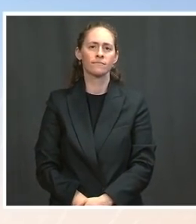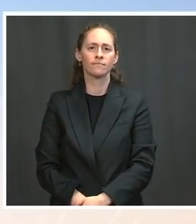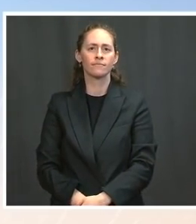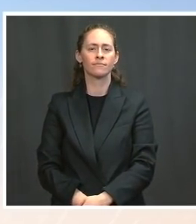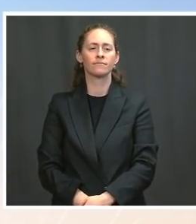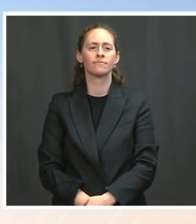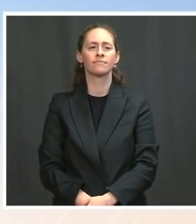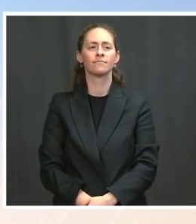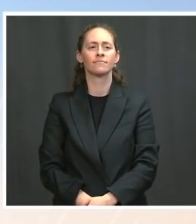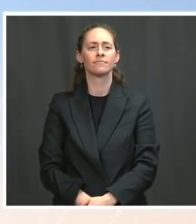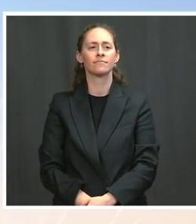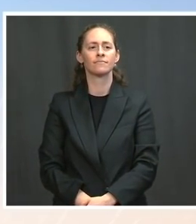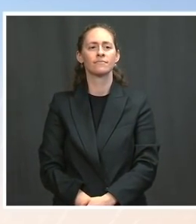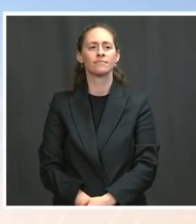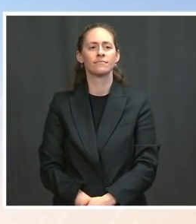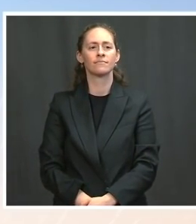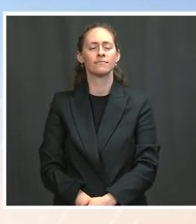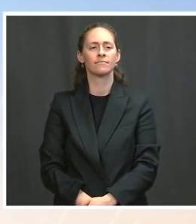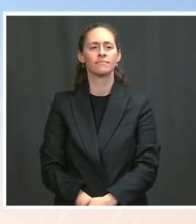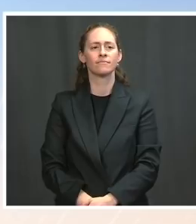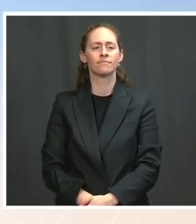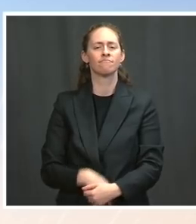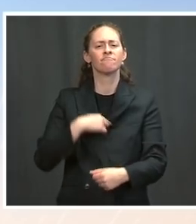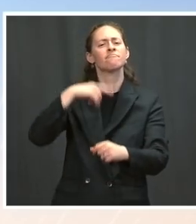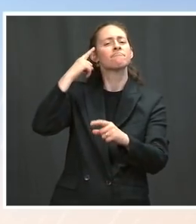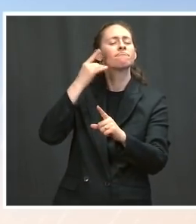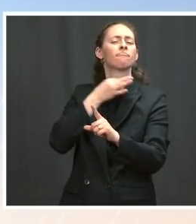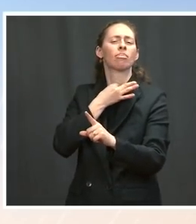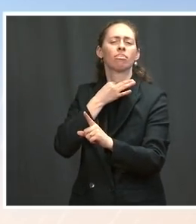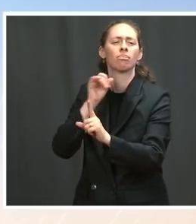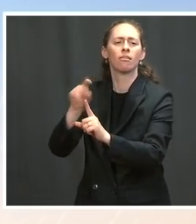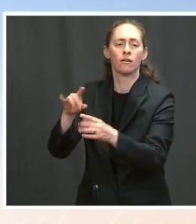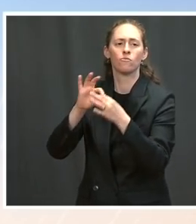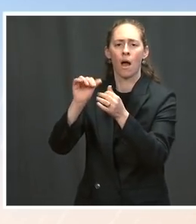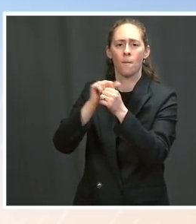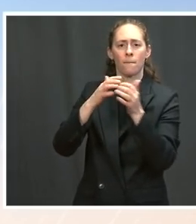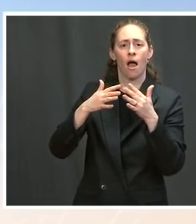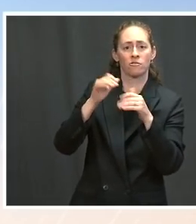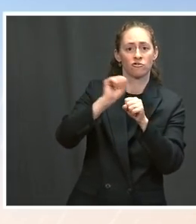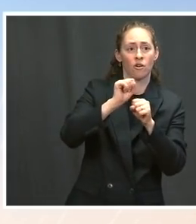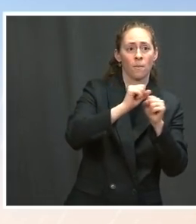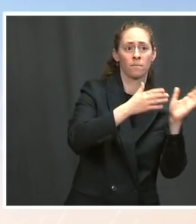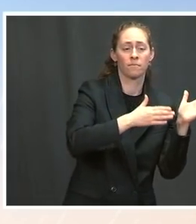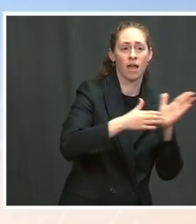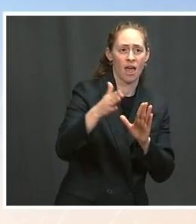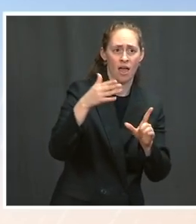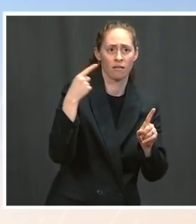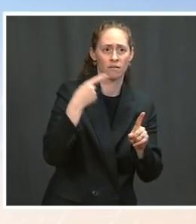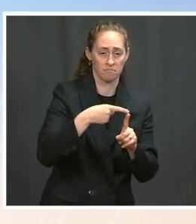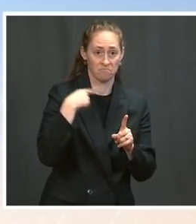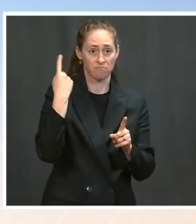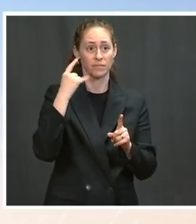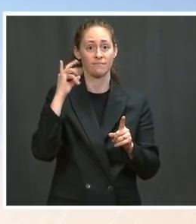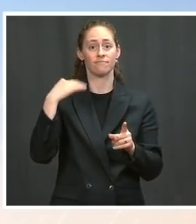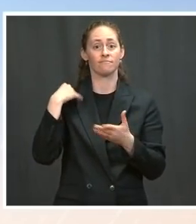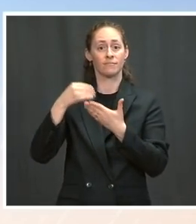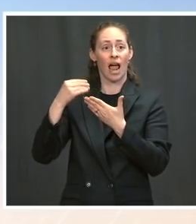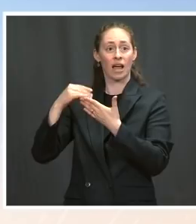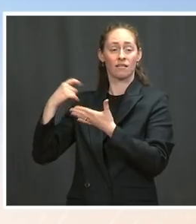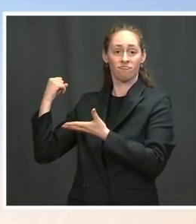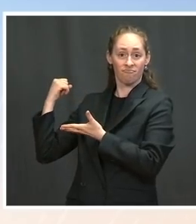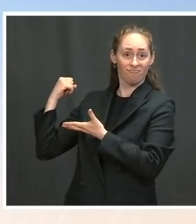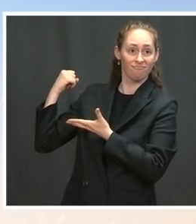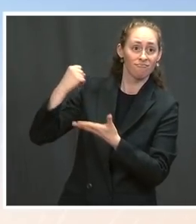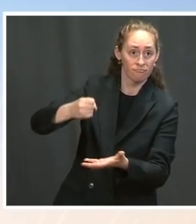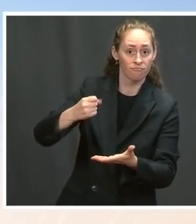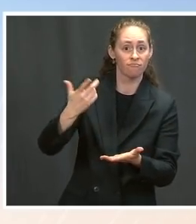how long do you see or how quickly do you see that money sort of making an impact on an issue like childcare? I mean, it's going to take a while for it to be